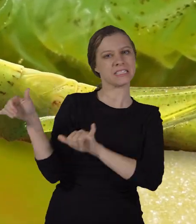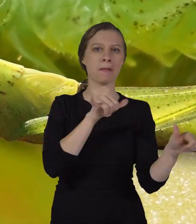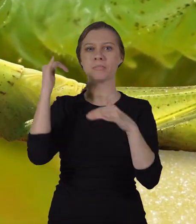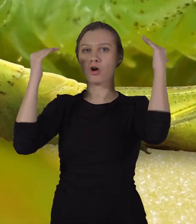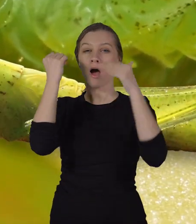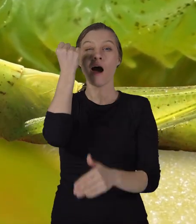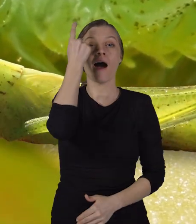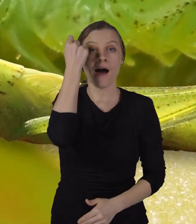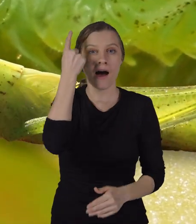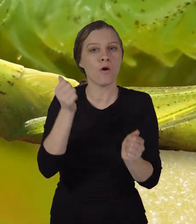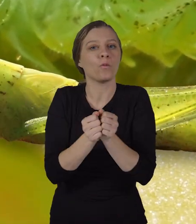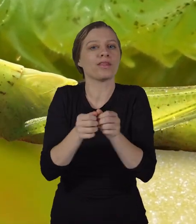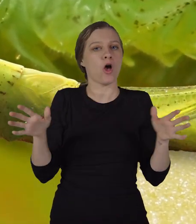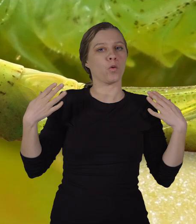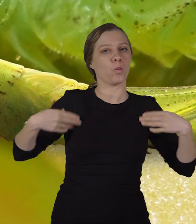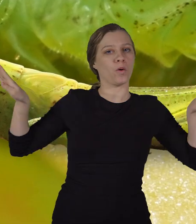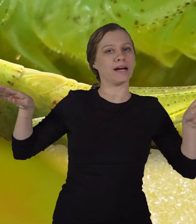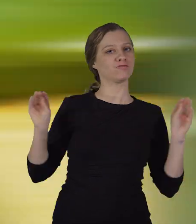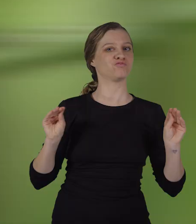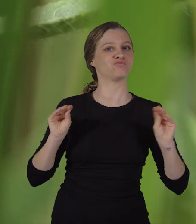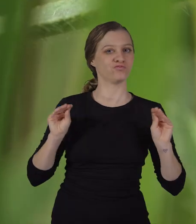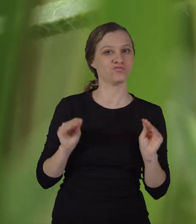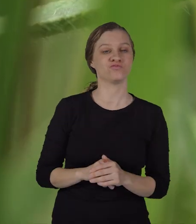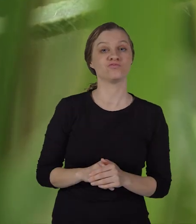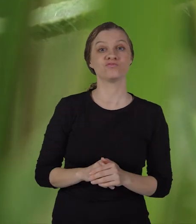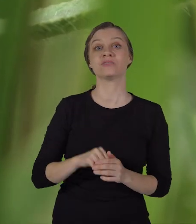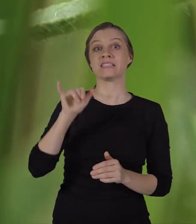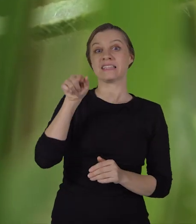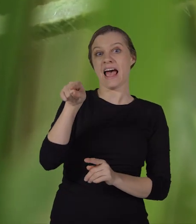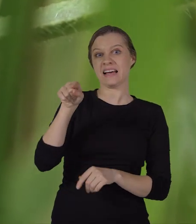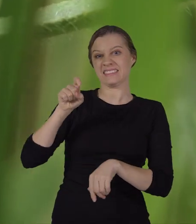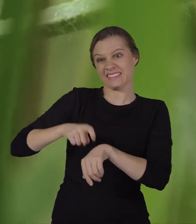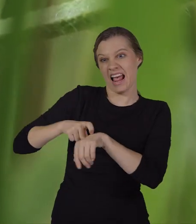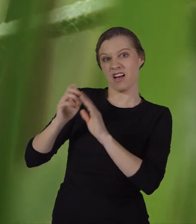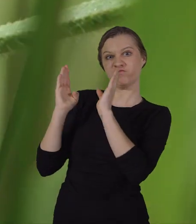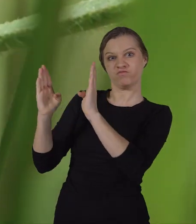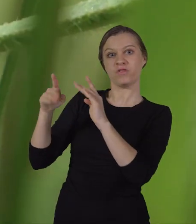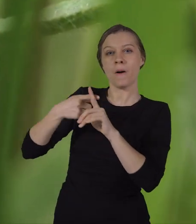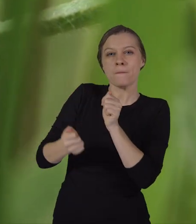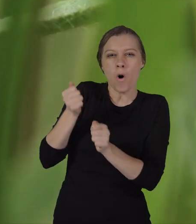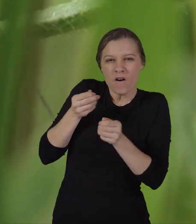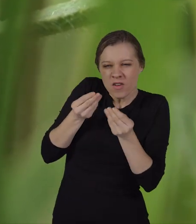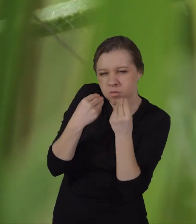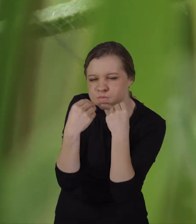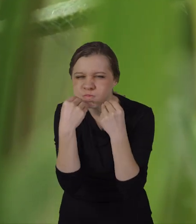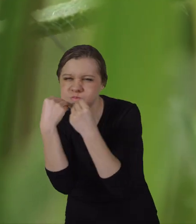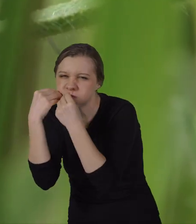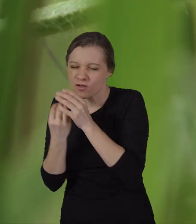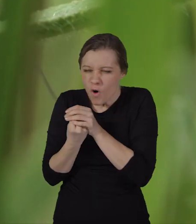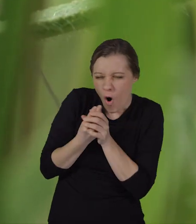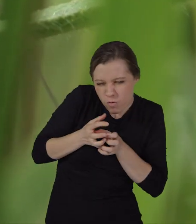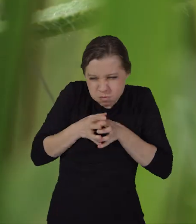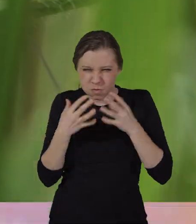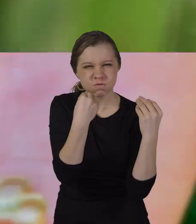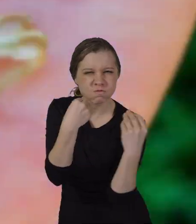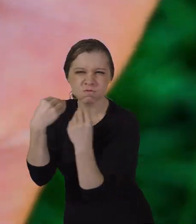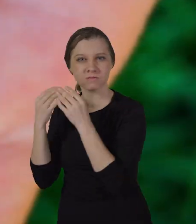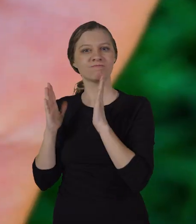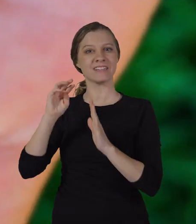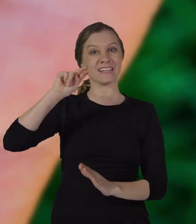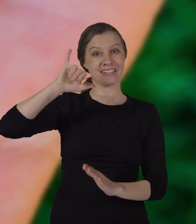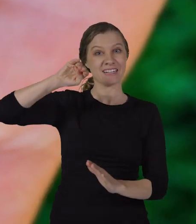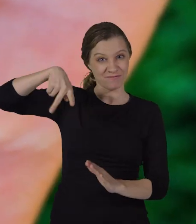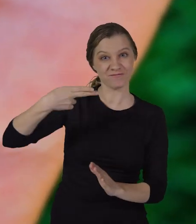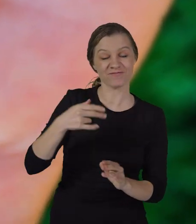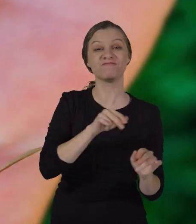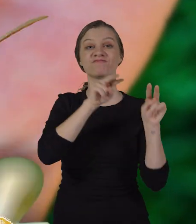look like adults without their wings this is also the time when most of the feeding and growing takes place when